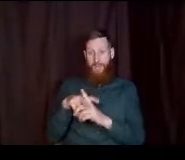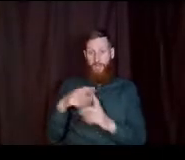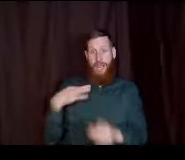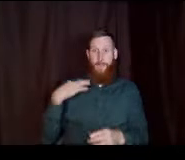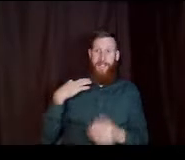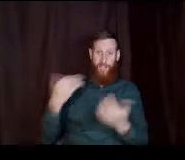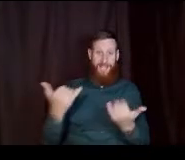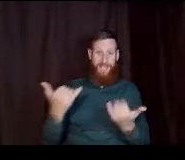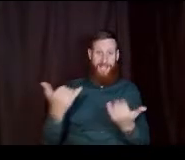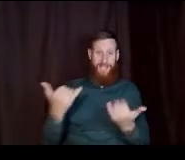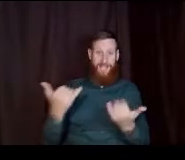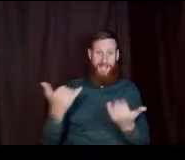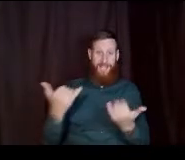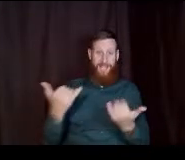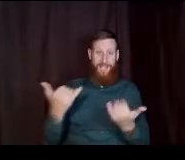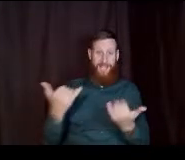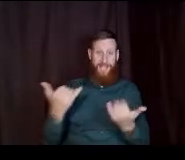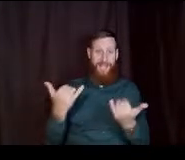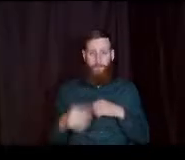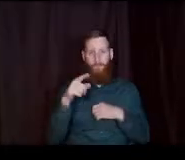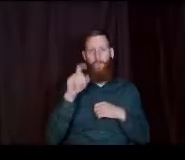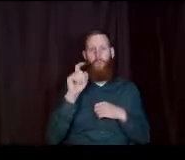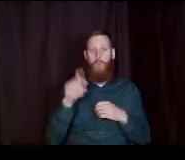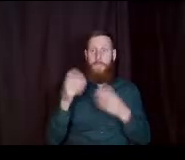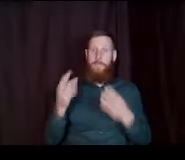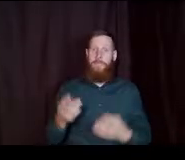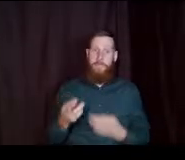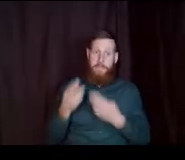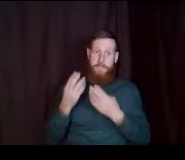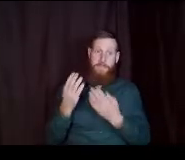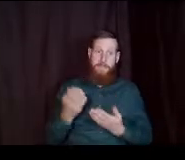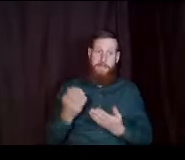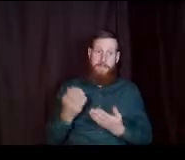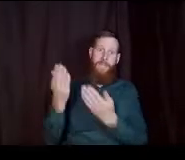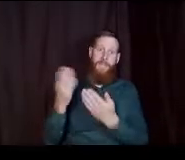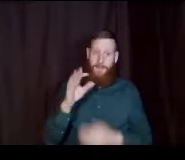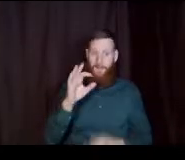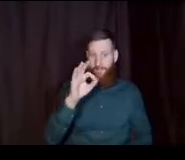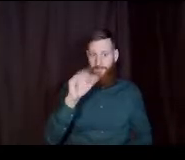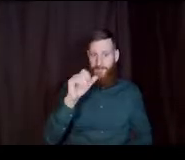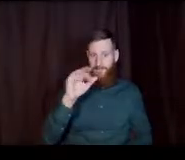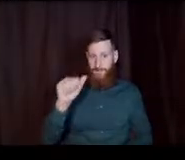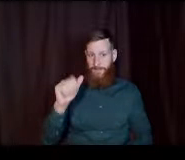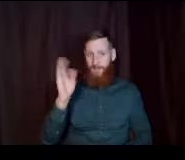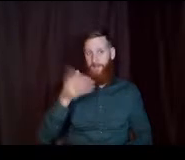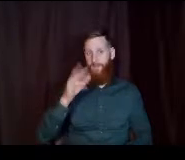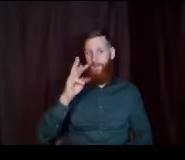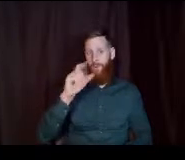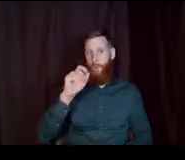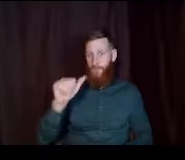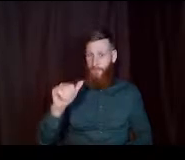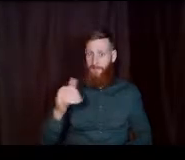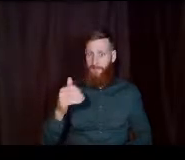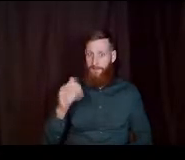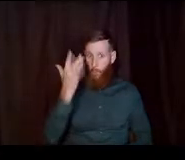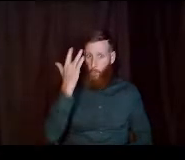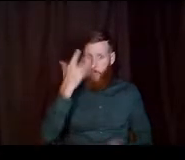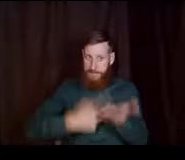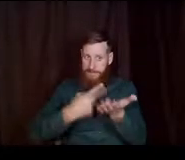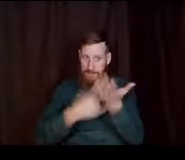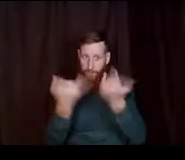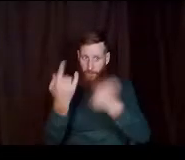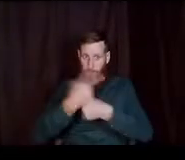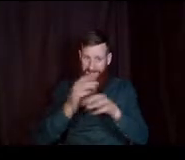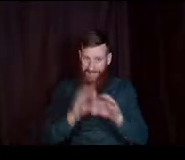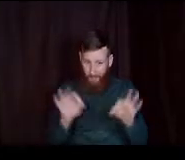students will also need to submit that fafsa or waspa that's why we're talking to you all today it's so important um and make sure when